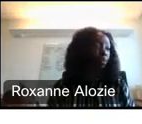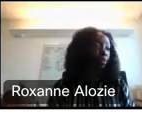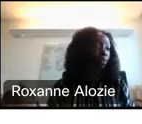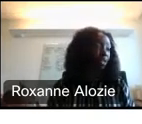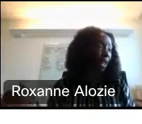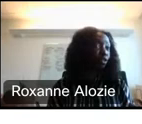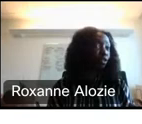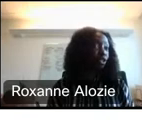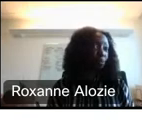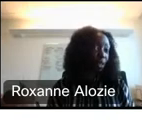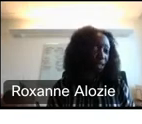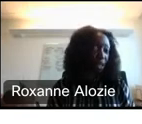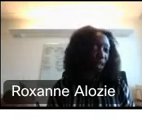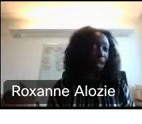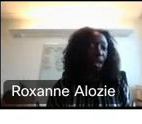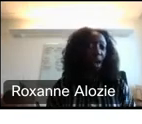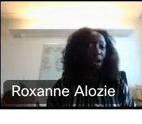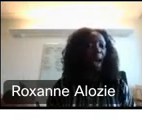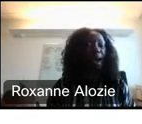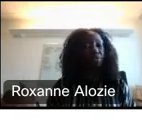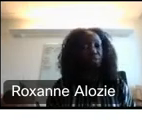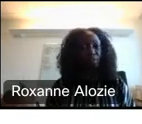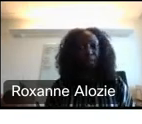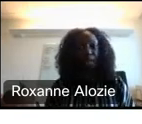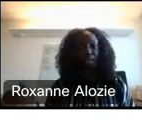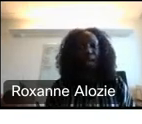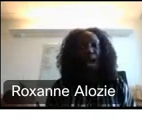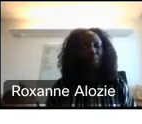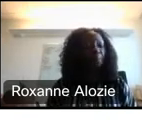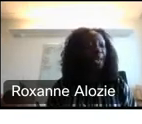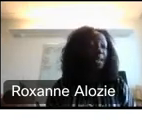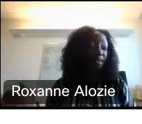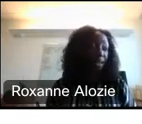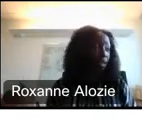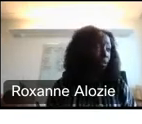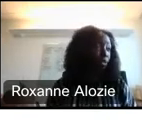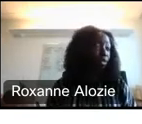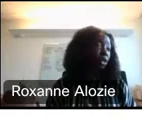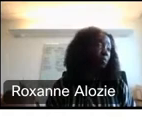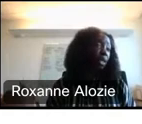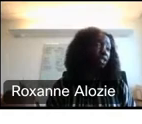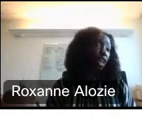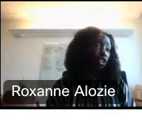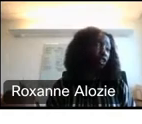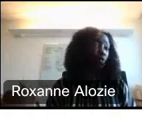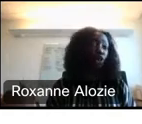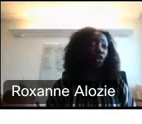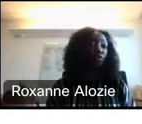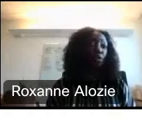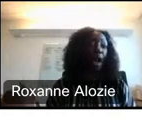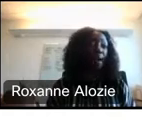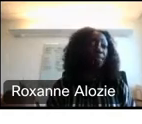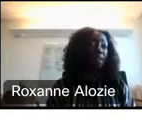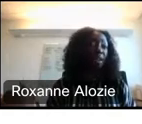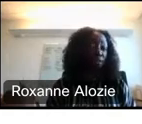together your business plan and your feasibility study. After this event, I'll be making available 30-minute sessions where